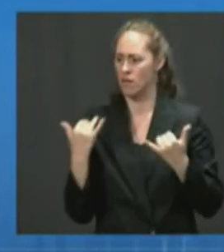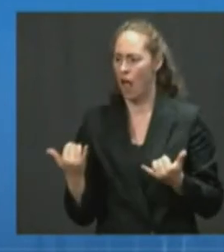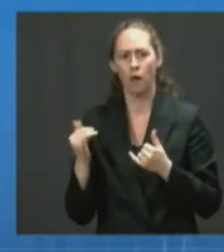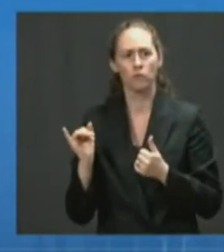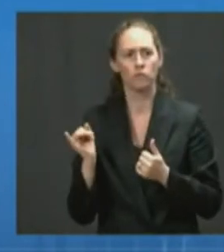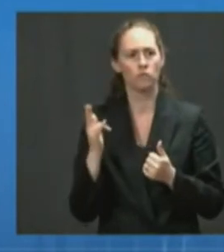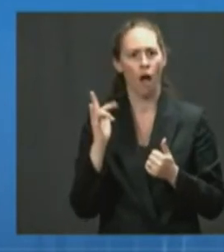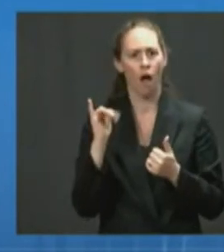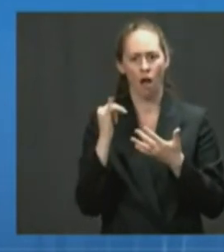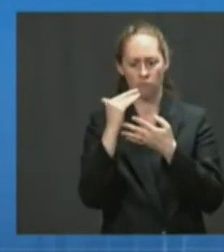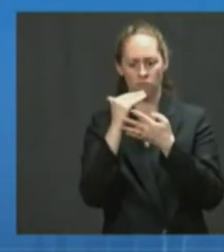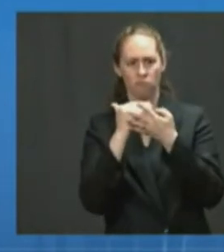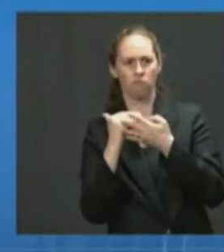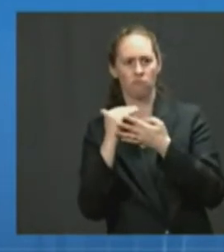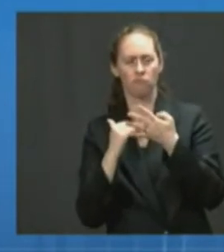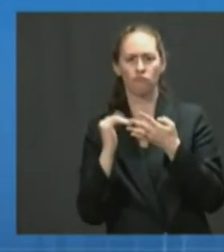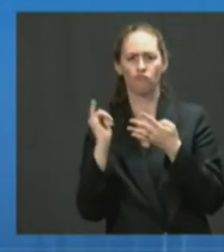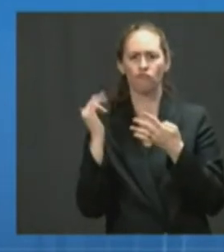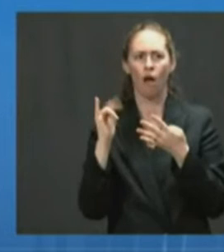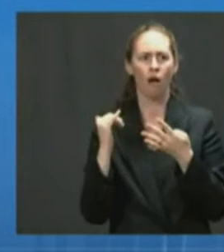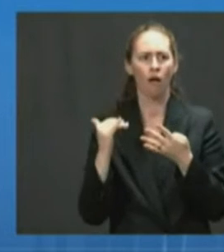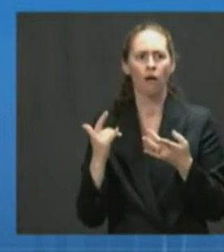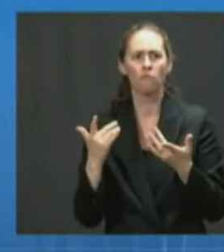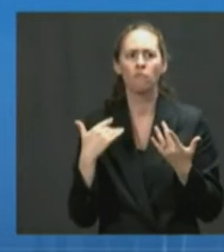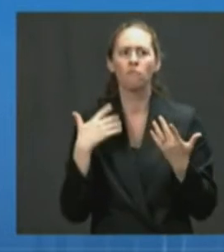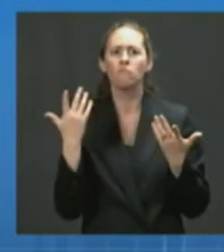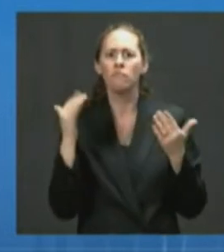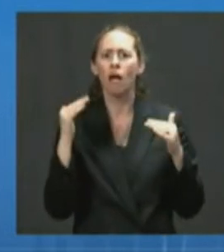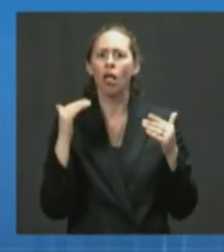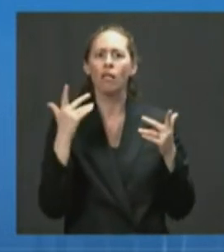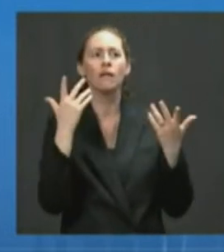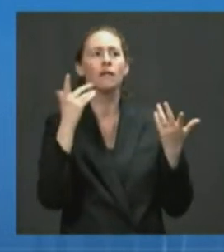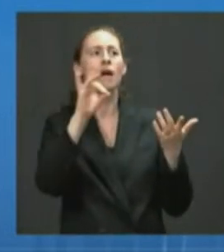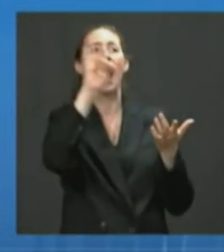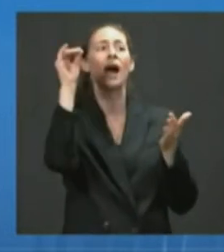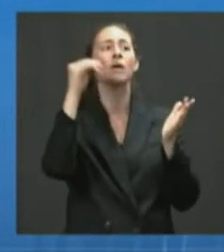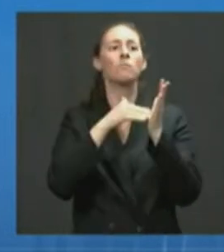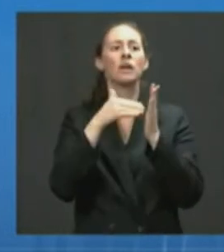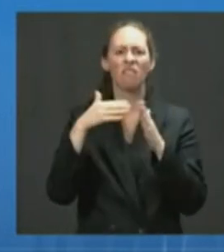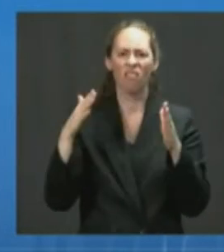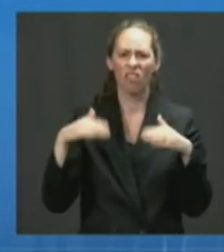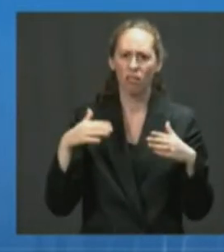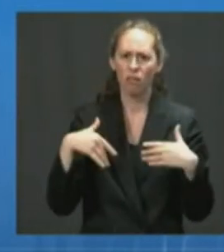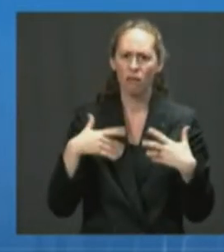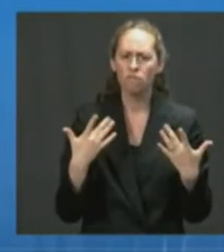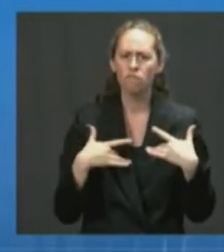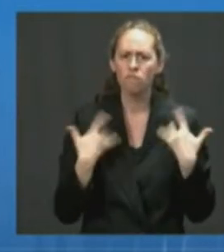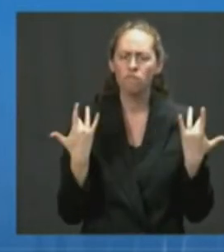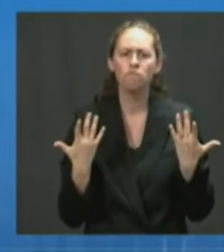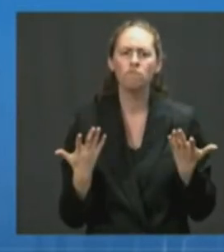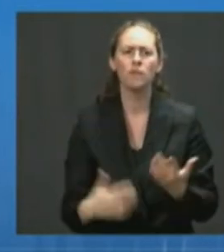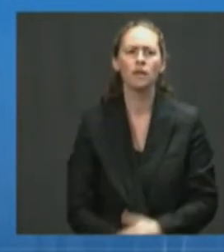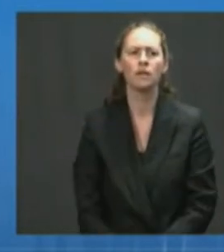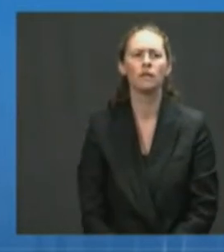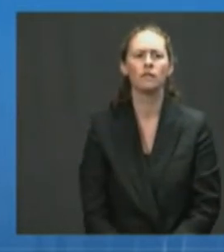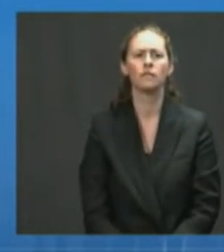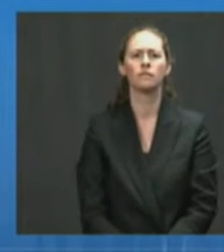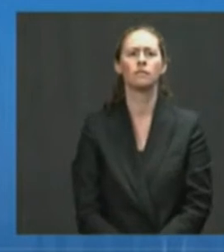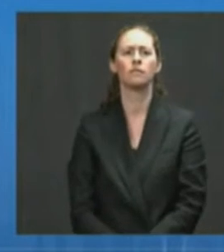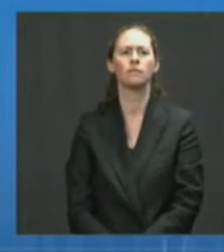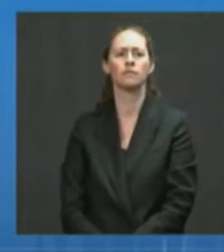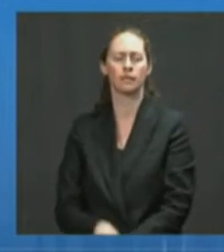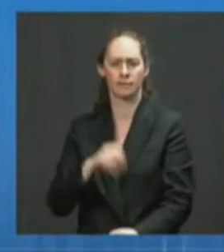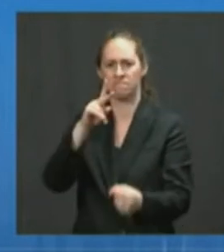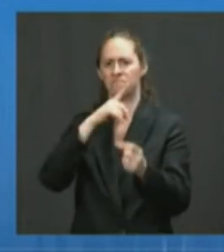stopped you from meeting that goal? Okay. Why don't we start with the J and J vaccine booster question? Dr. Fauci.